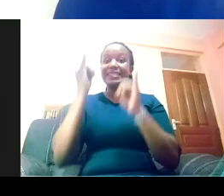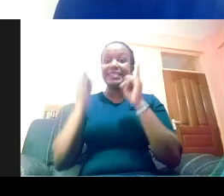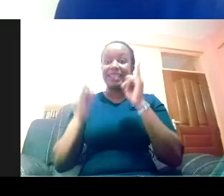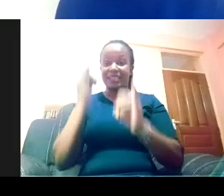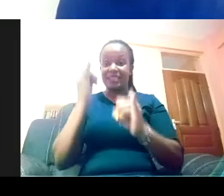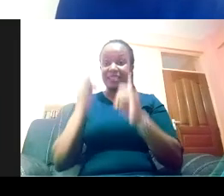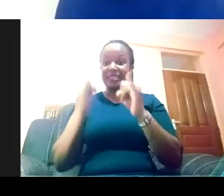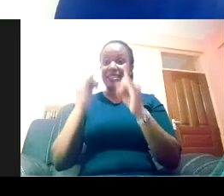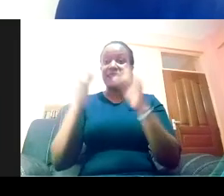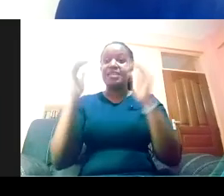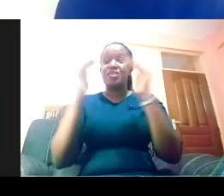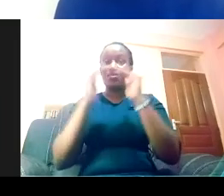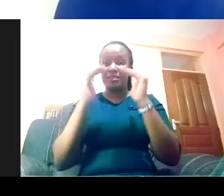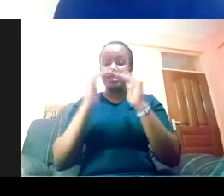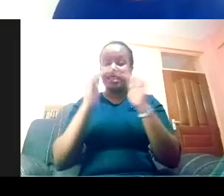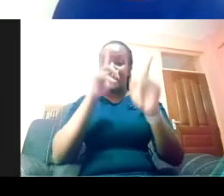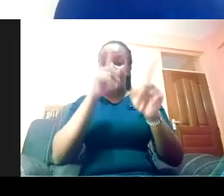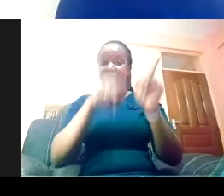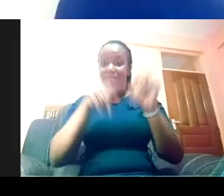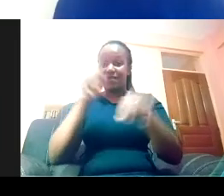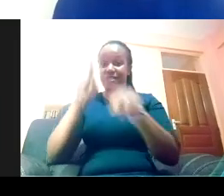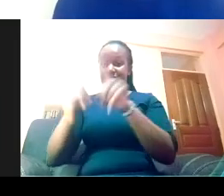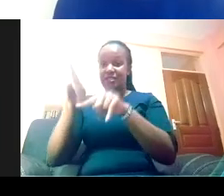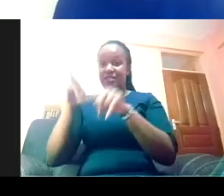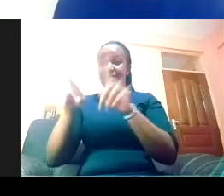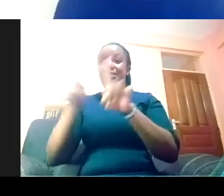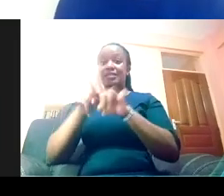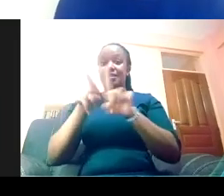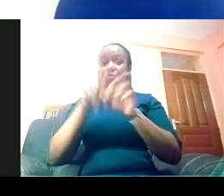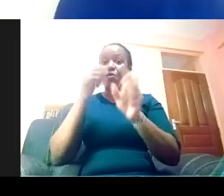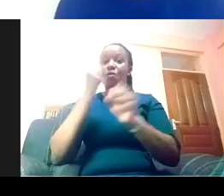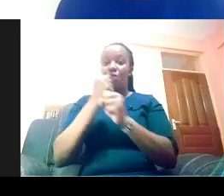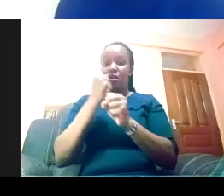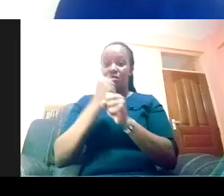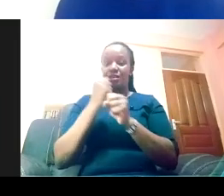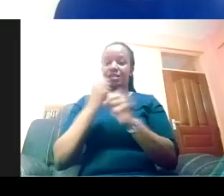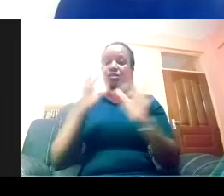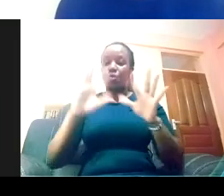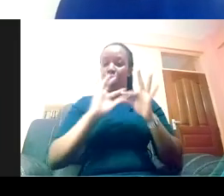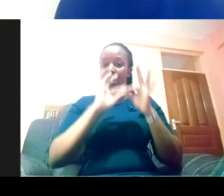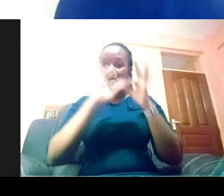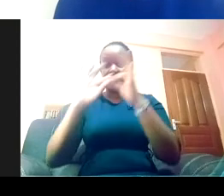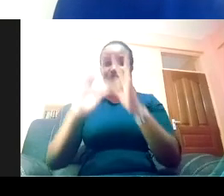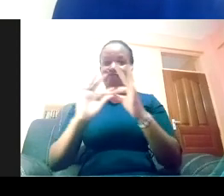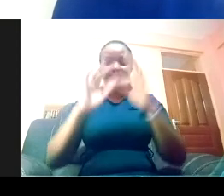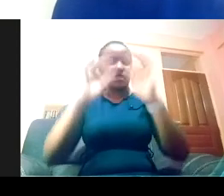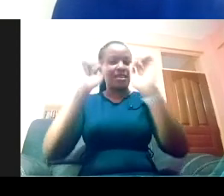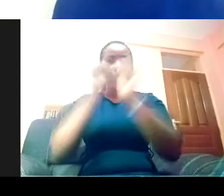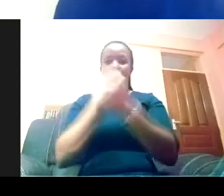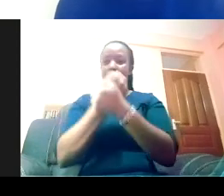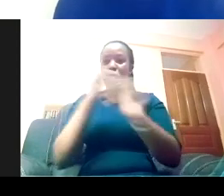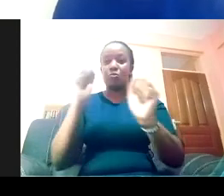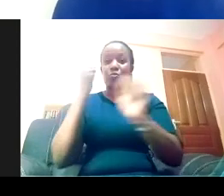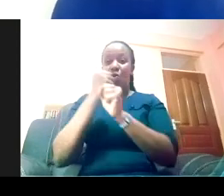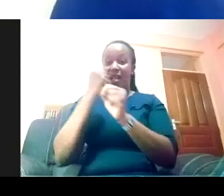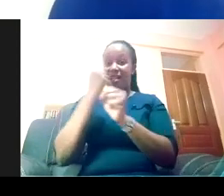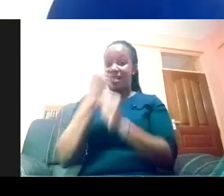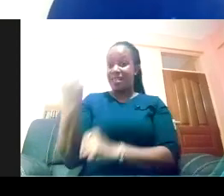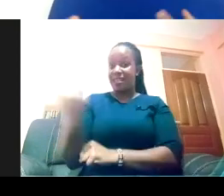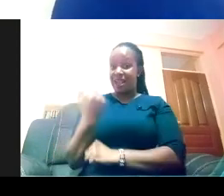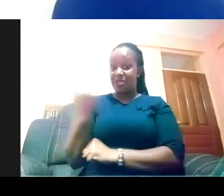diversity, and belonging work is inherently collaborative. You can't do this alone. And also,